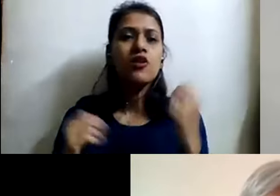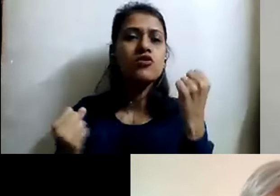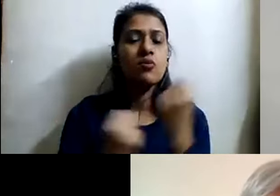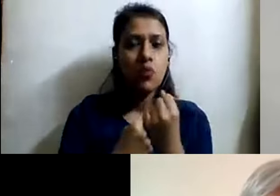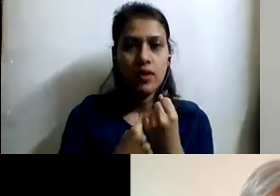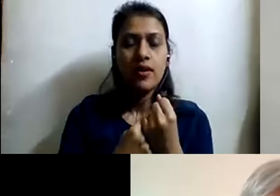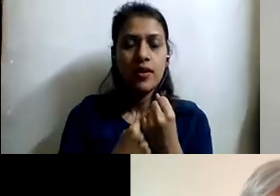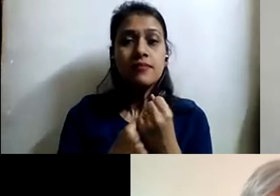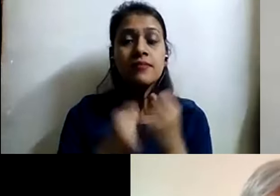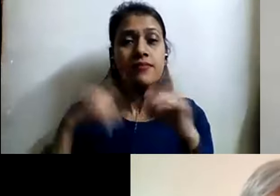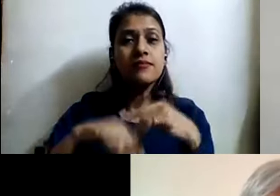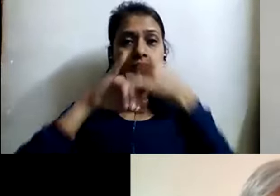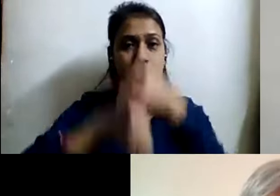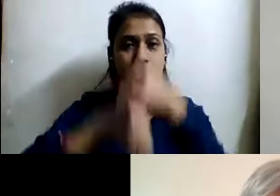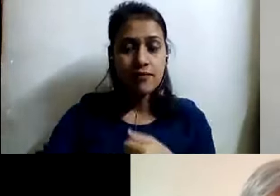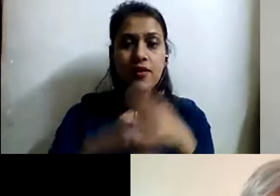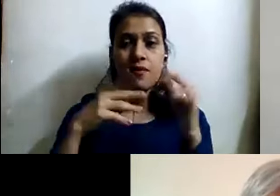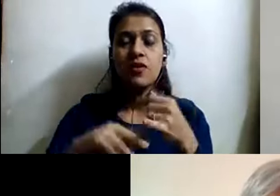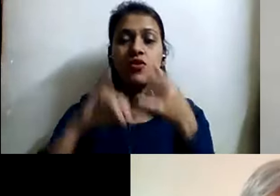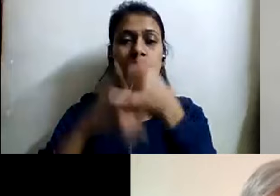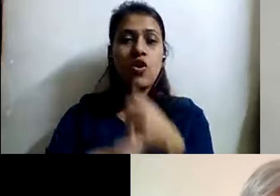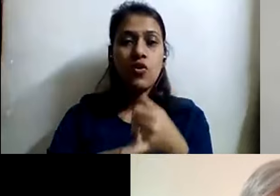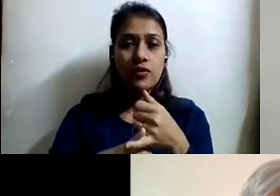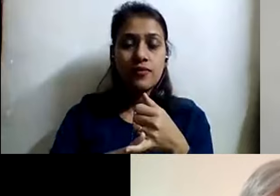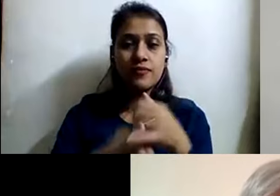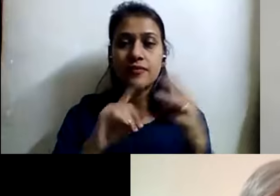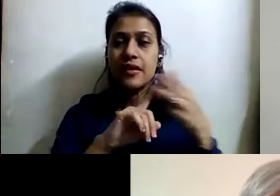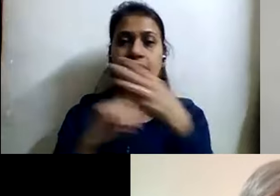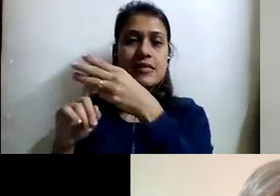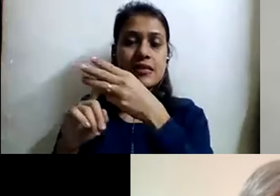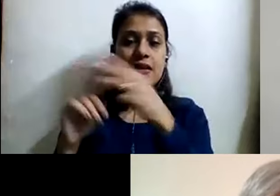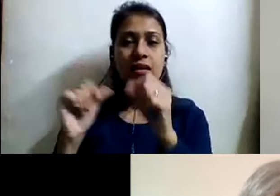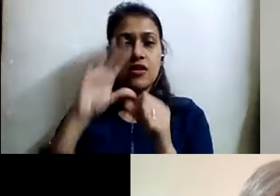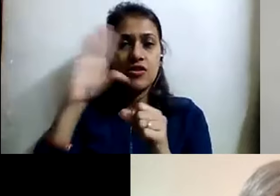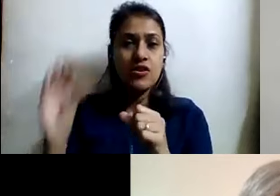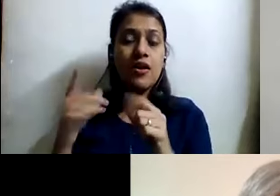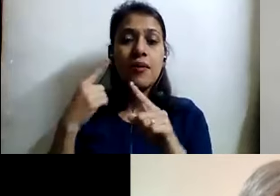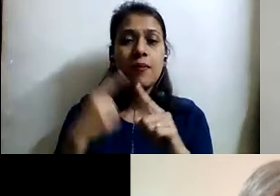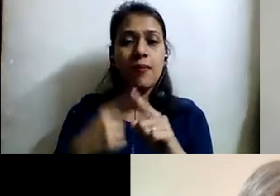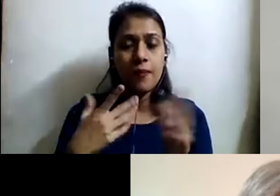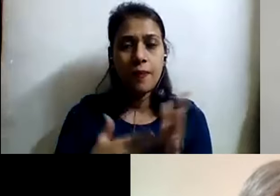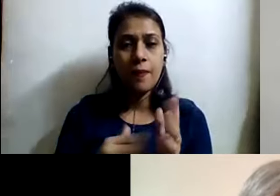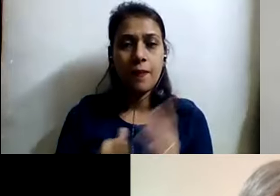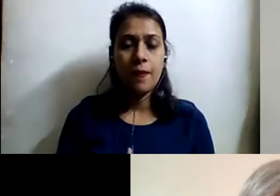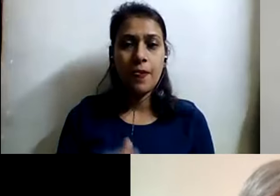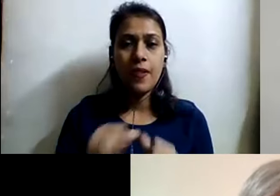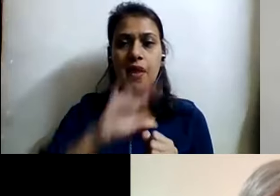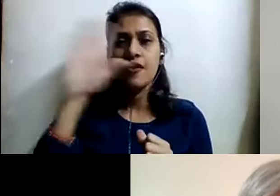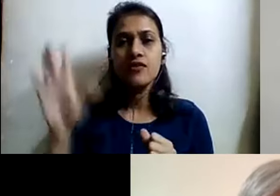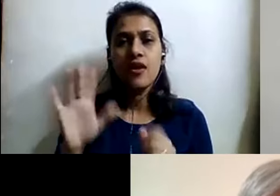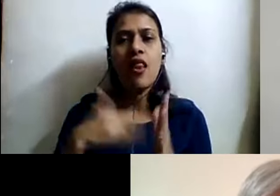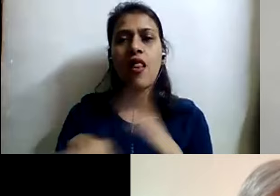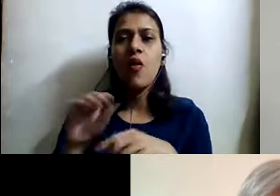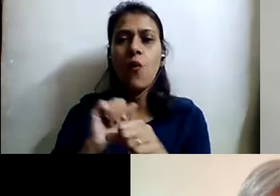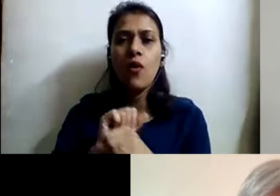in South and Southeast Asia and in East Africa. More recently, she has migrated back to